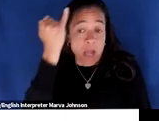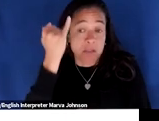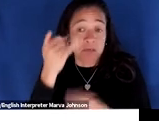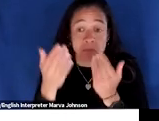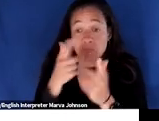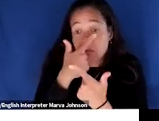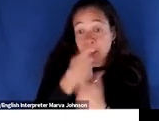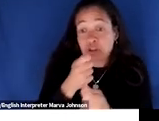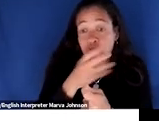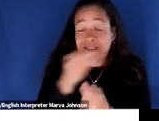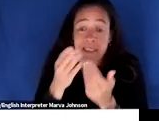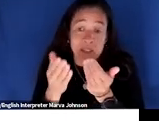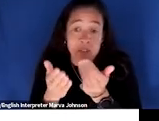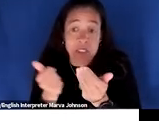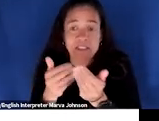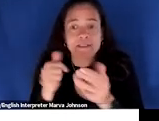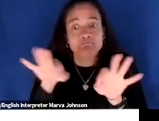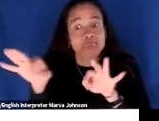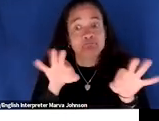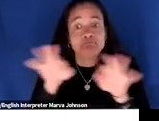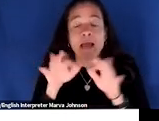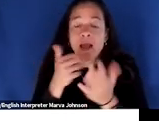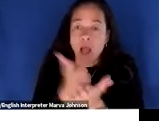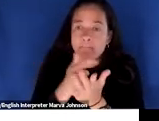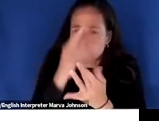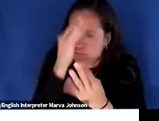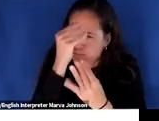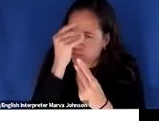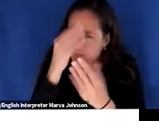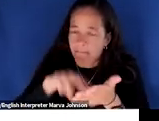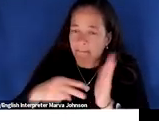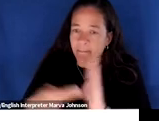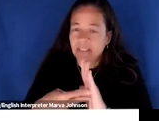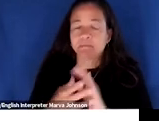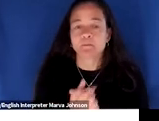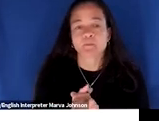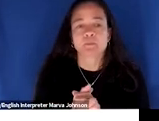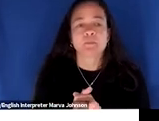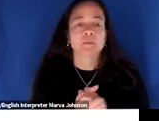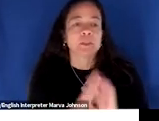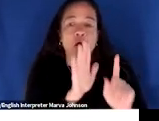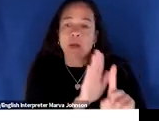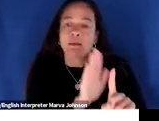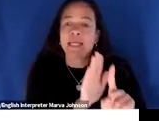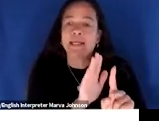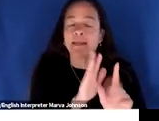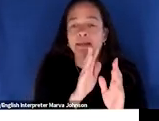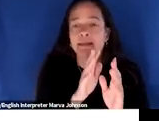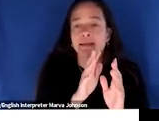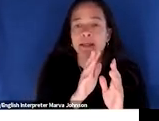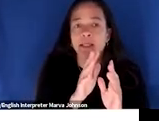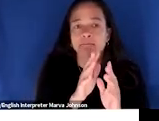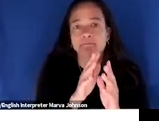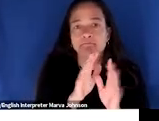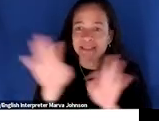to um present and help us think through now duhigg points out that habits essentially have three components